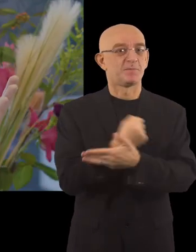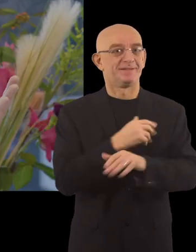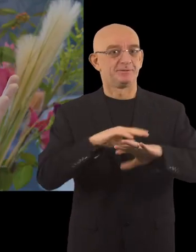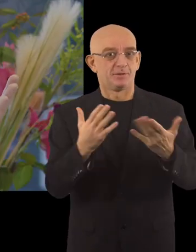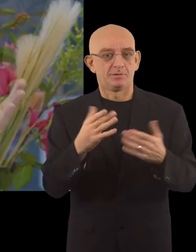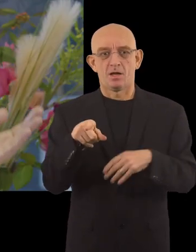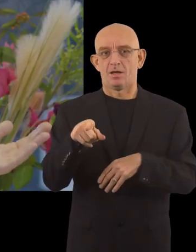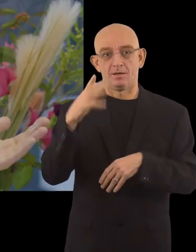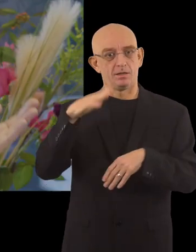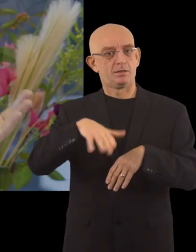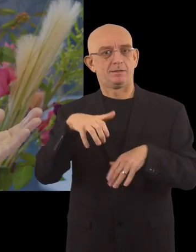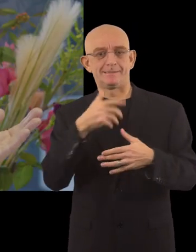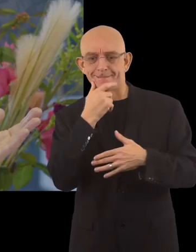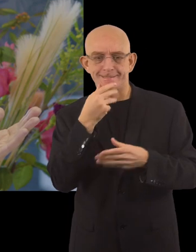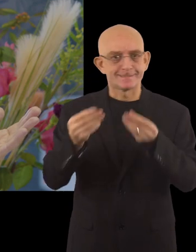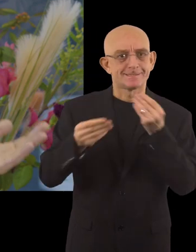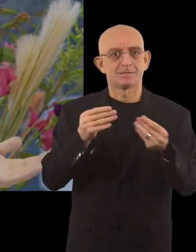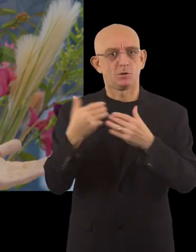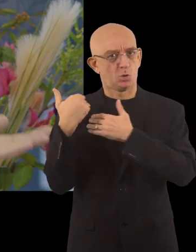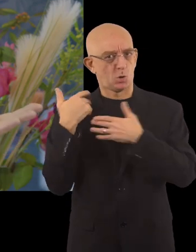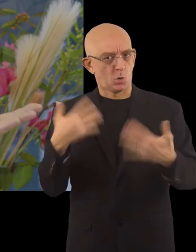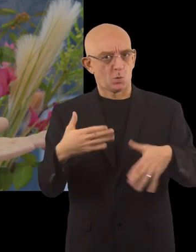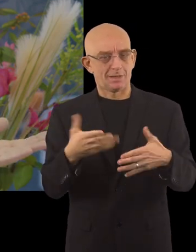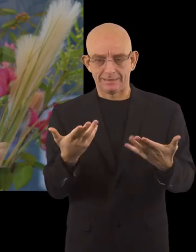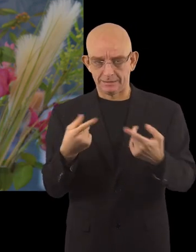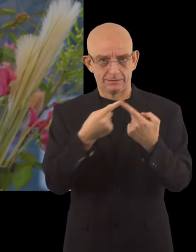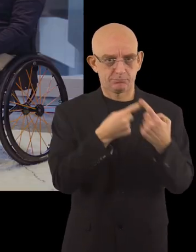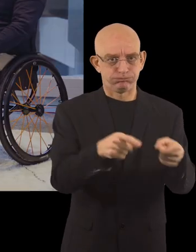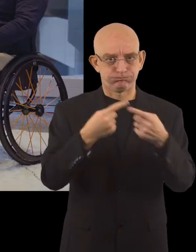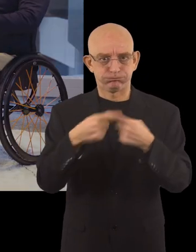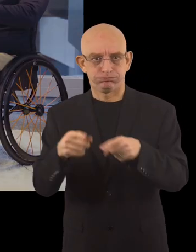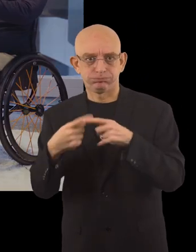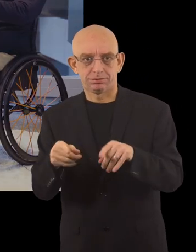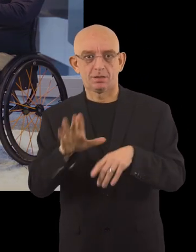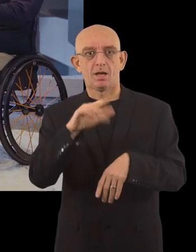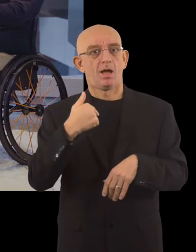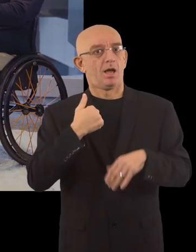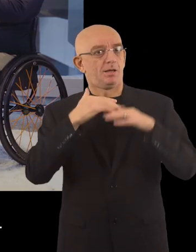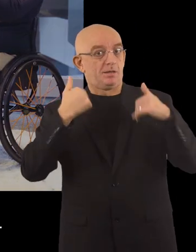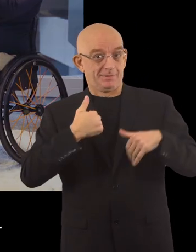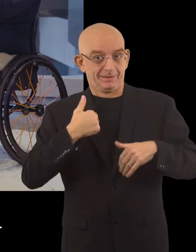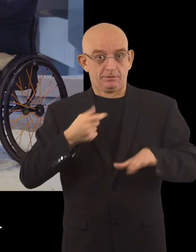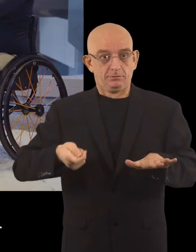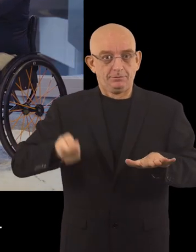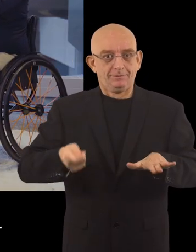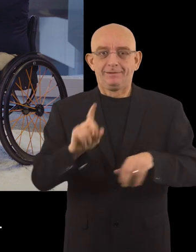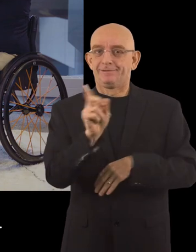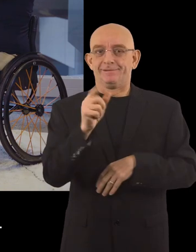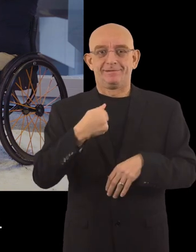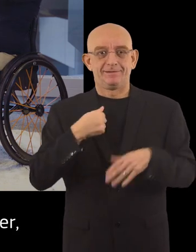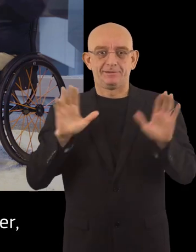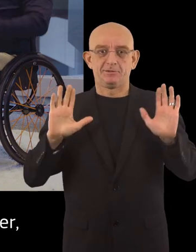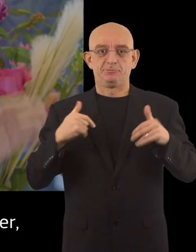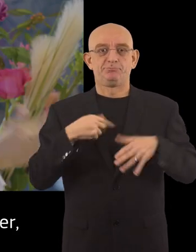Nick, it must be a hell of a job if you're in the jury to it's comparing apples and oranges. I'm so glad that I'm in the jury because it was an incredibly hard